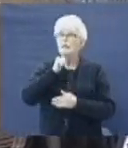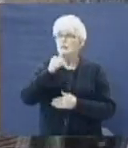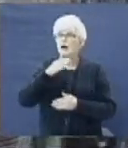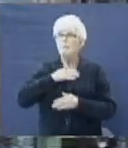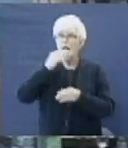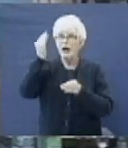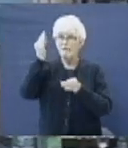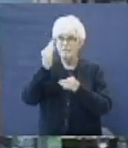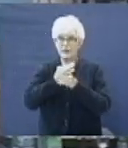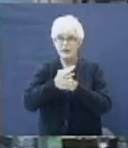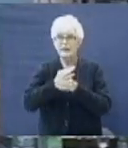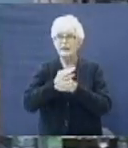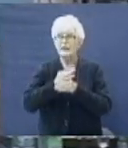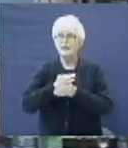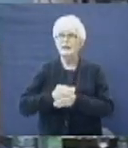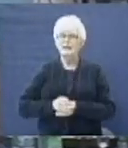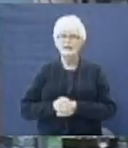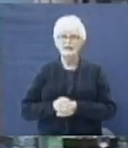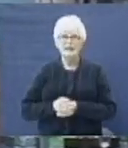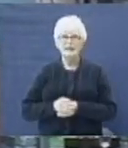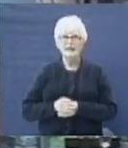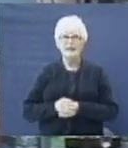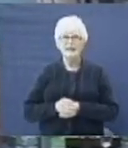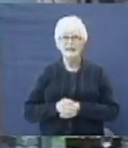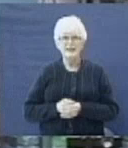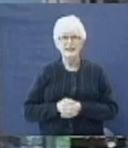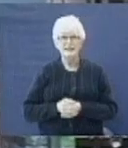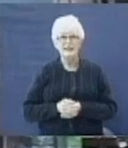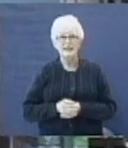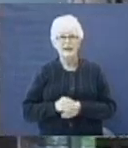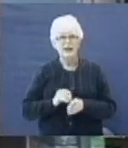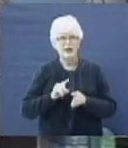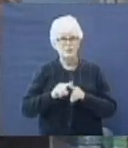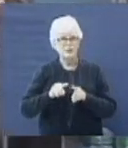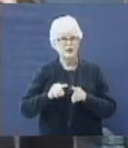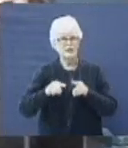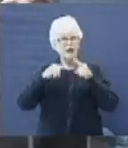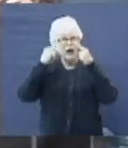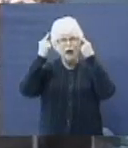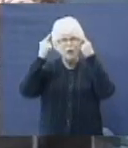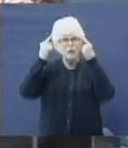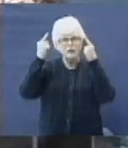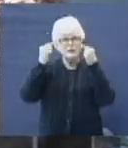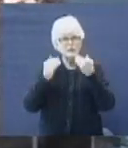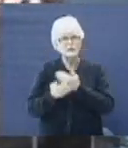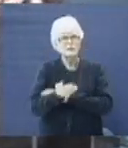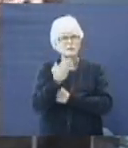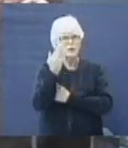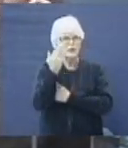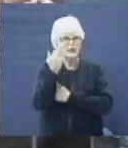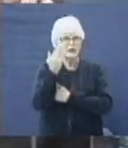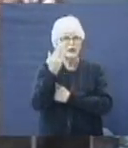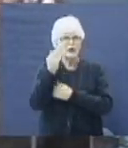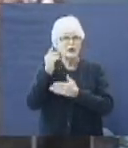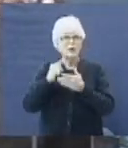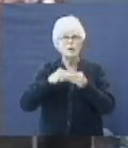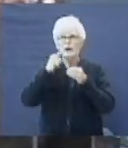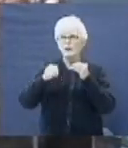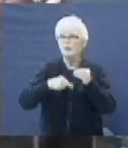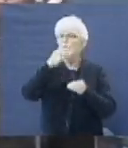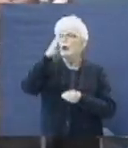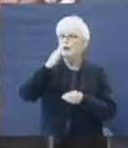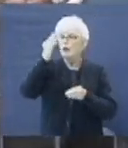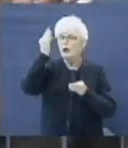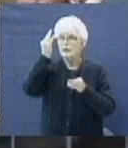that makes me a great Christian. But I just wonder this morning, what about God's faith